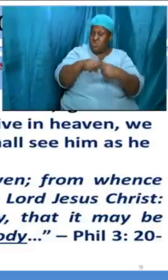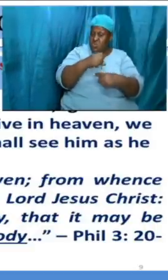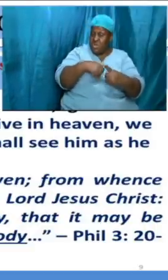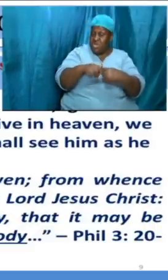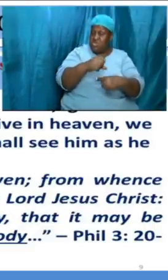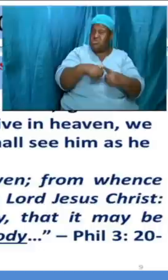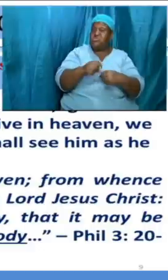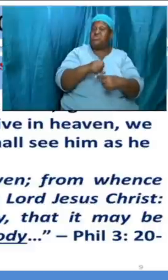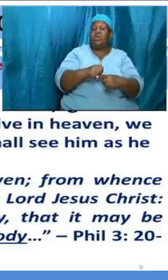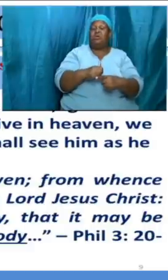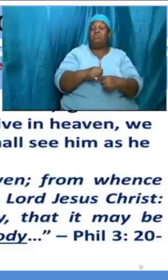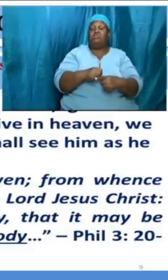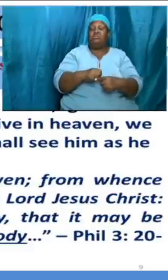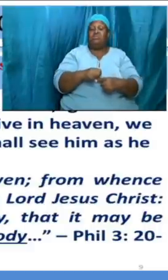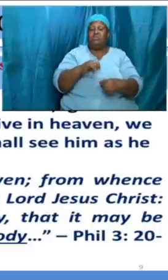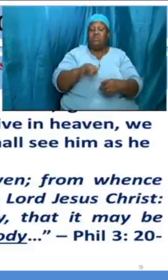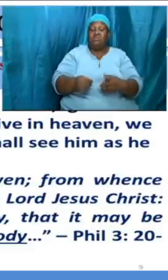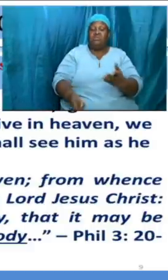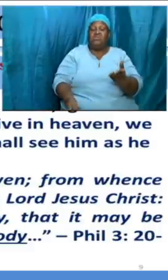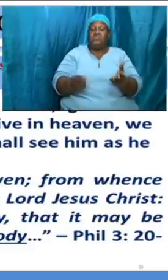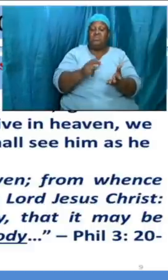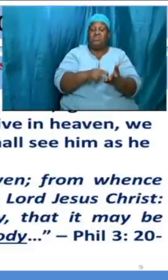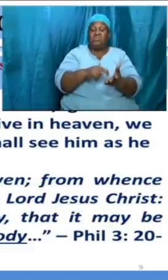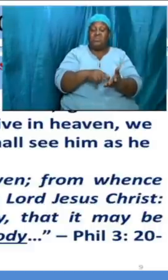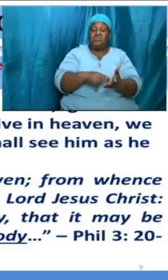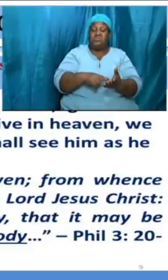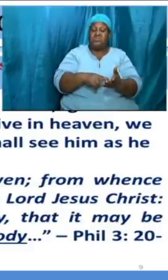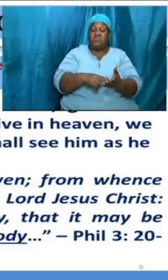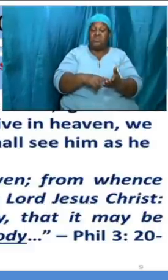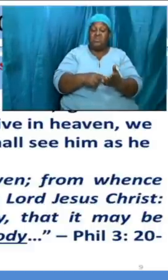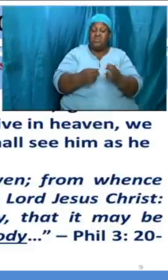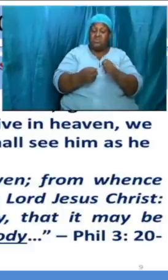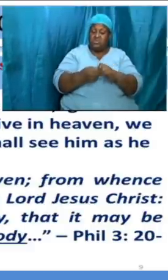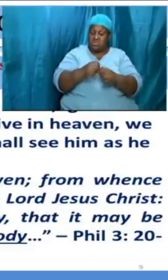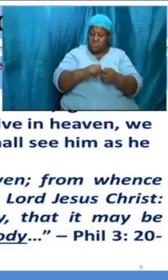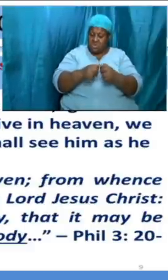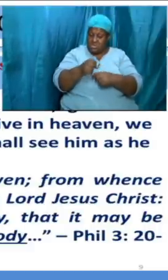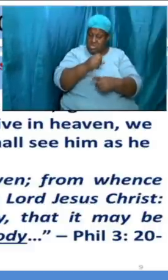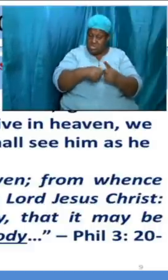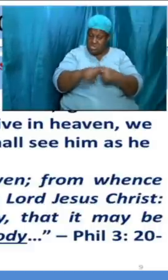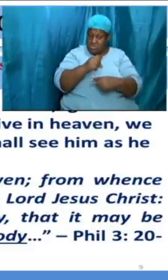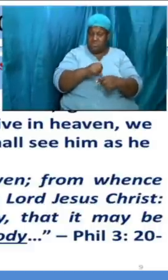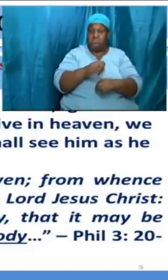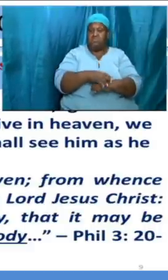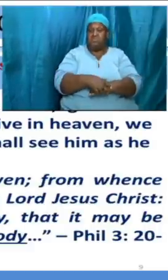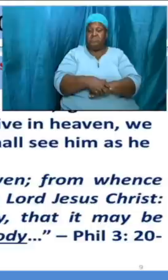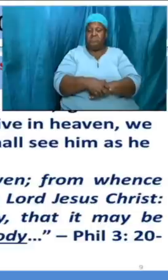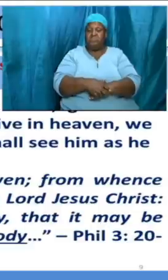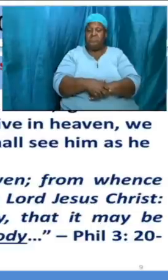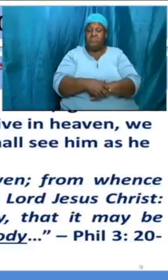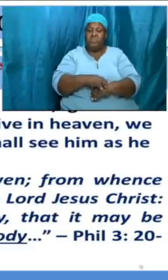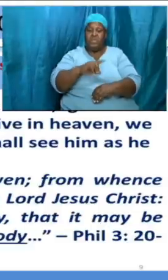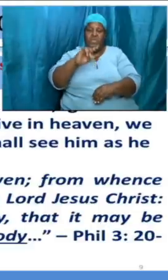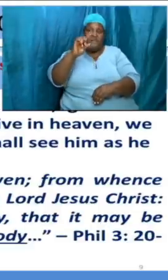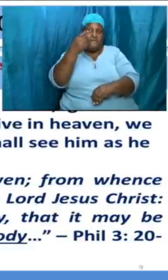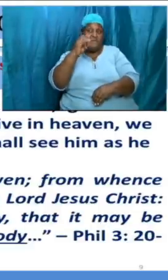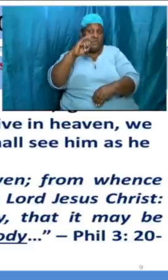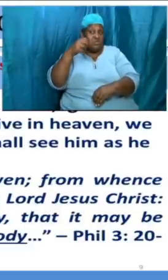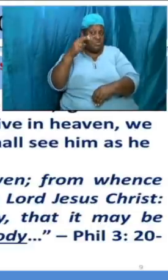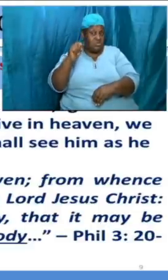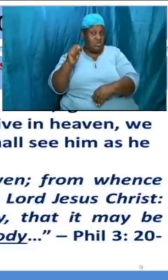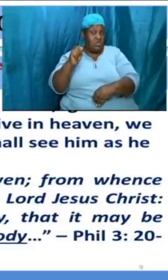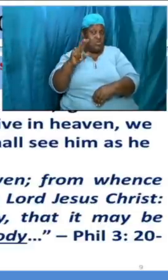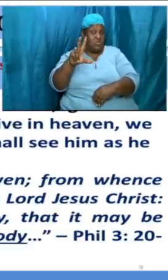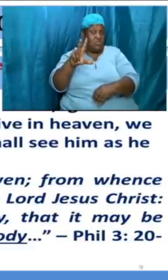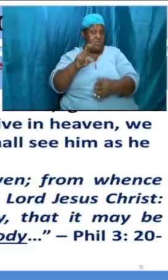our resurrected state and hear what the apostle john has to say about this in first john chapter 3 and